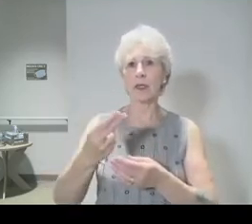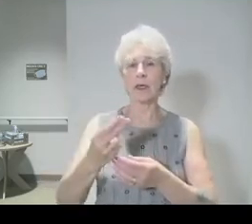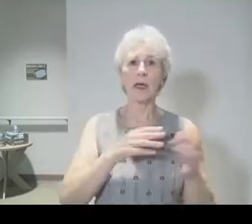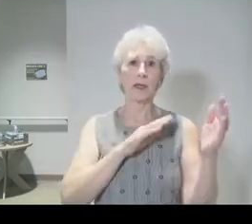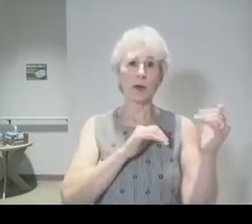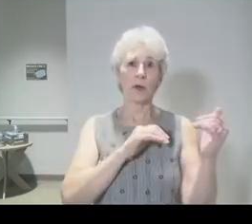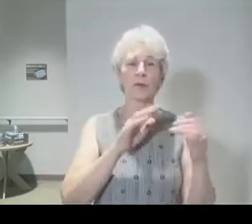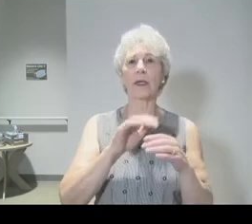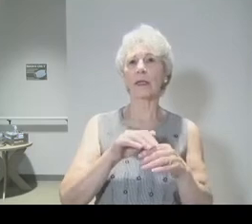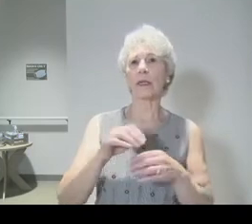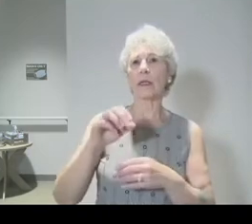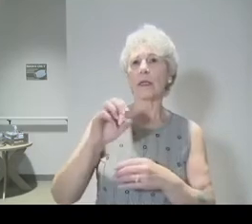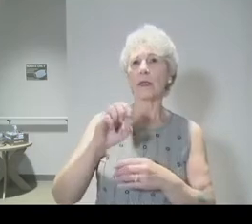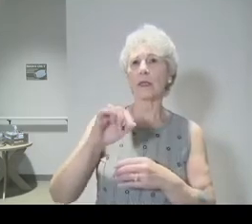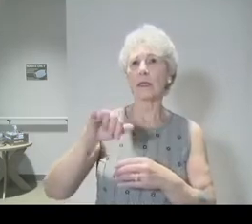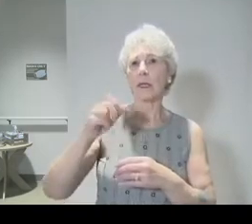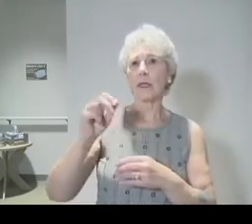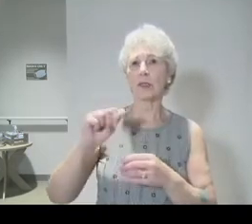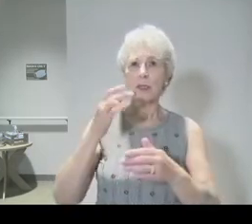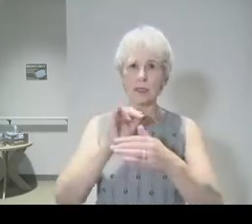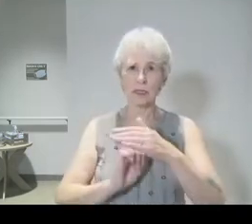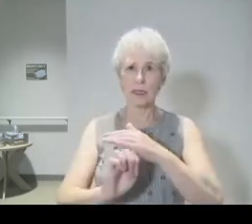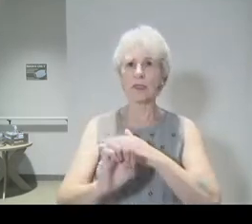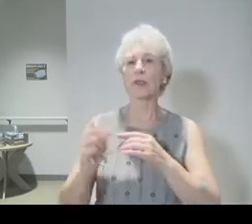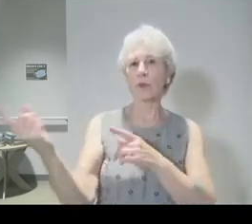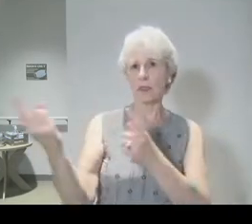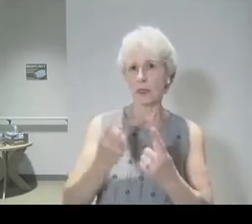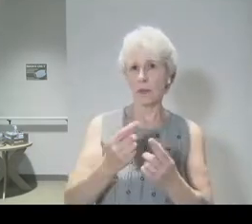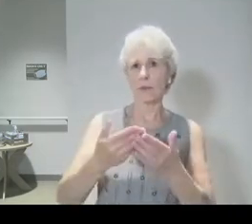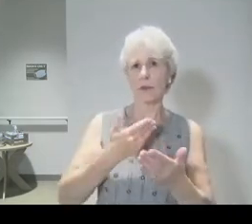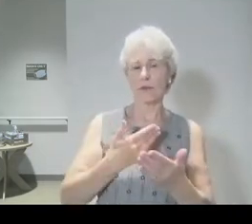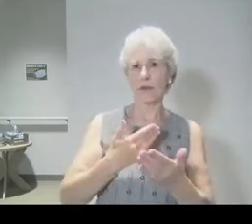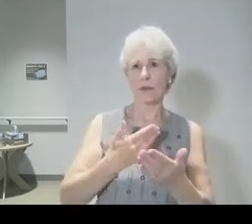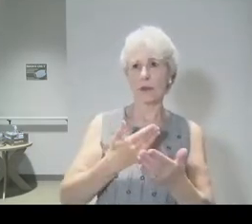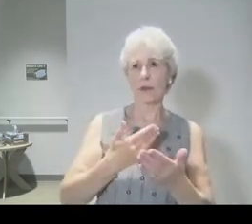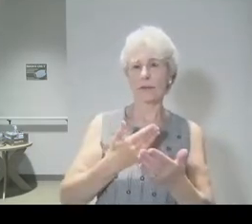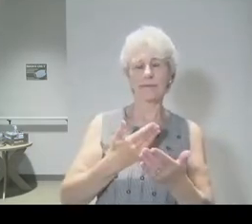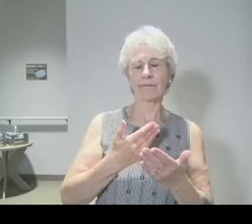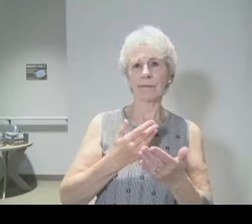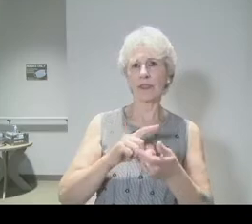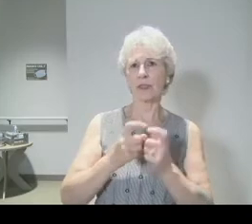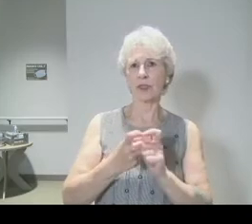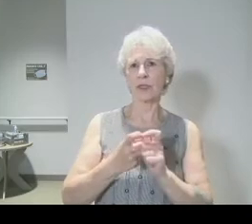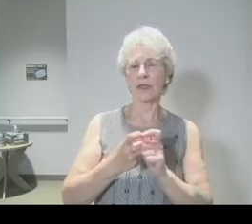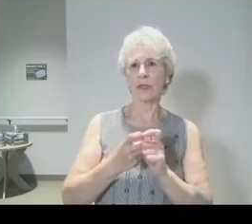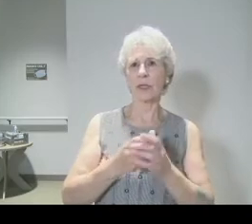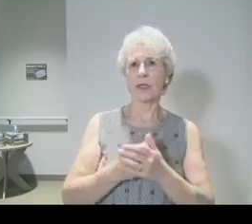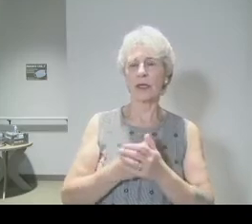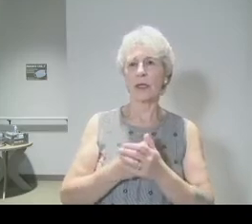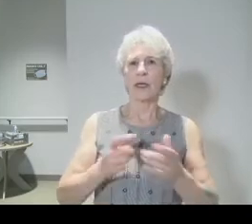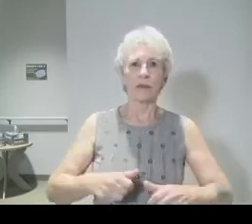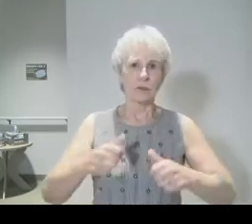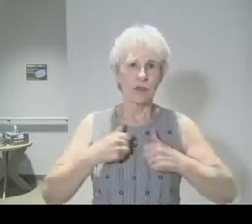would come just before the Messiah would return or would come. But then after that third cup, this